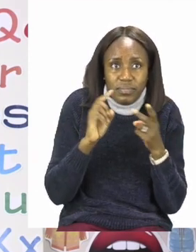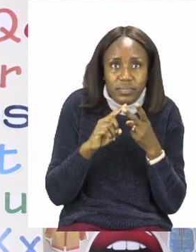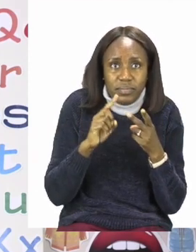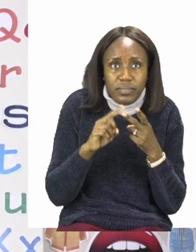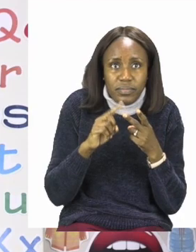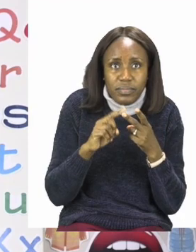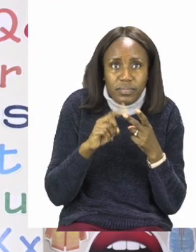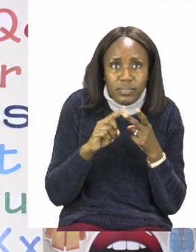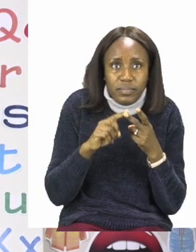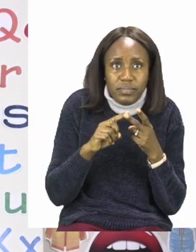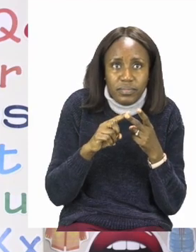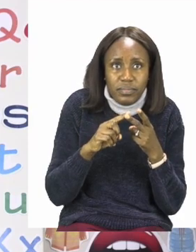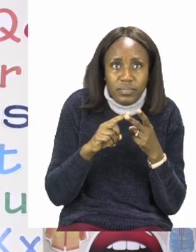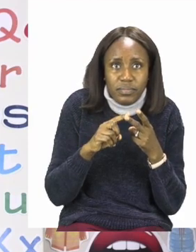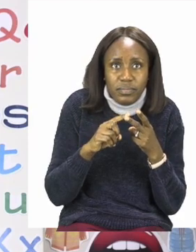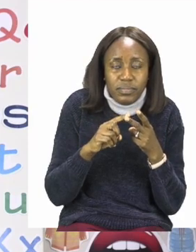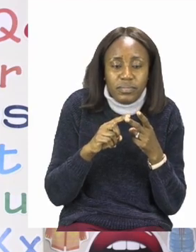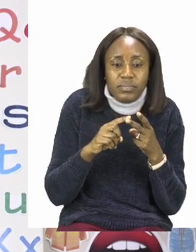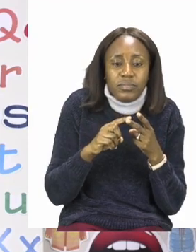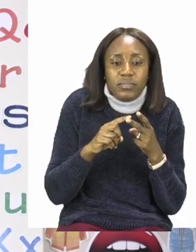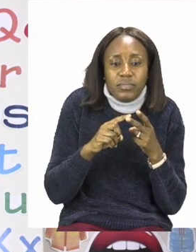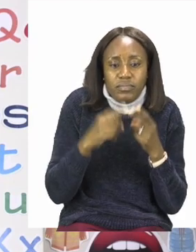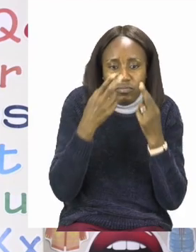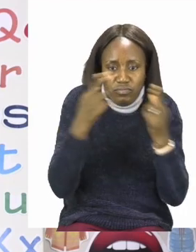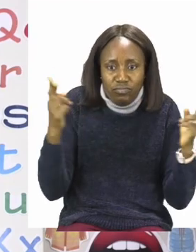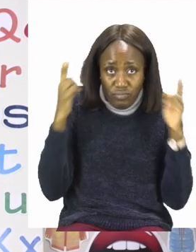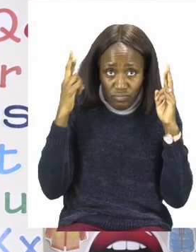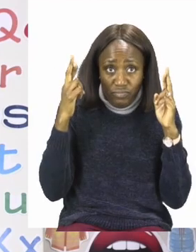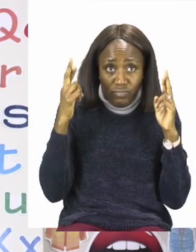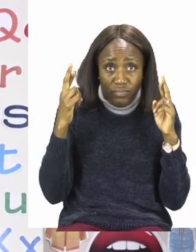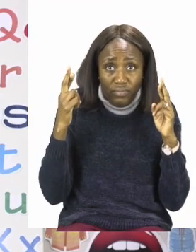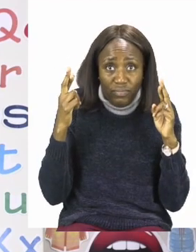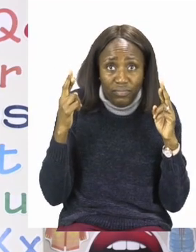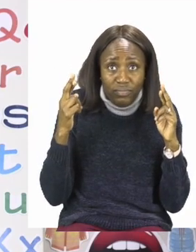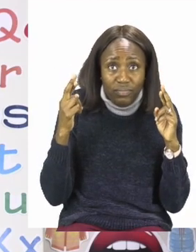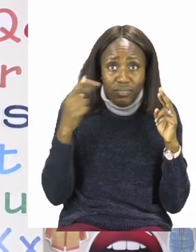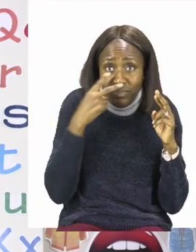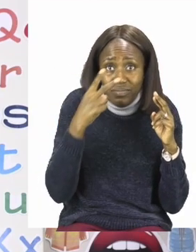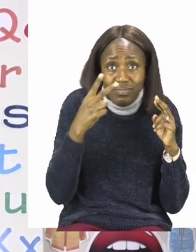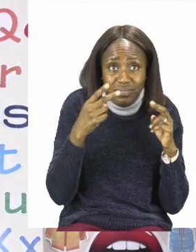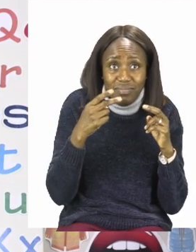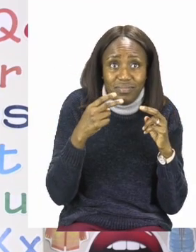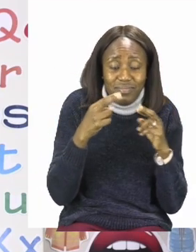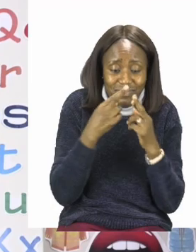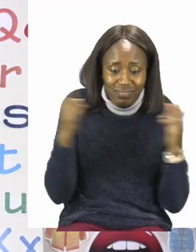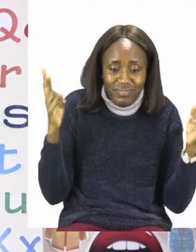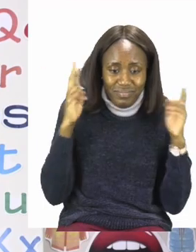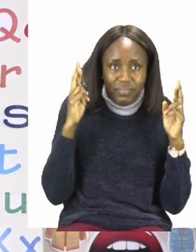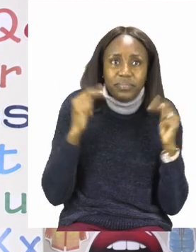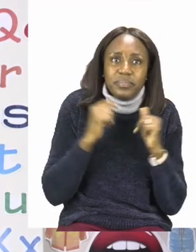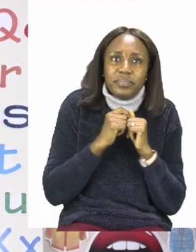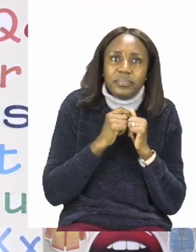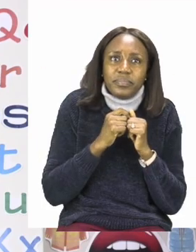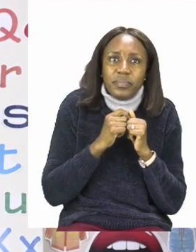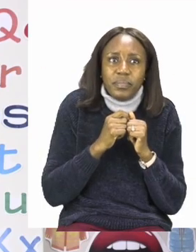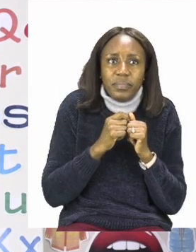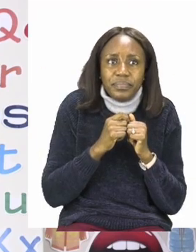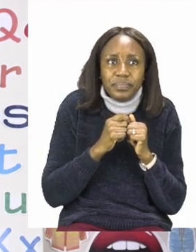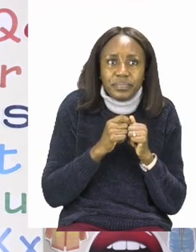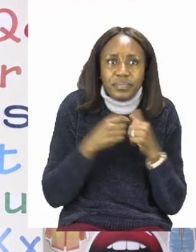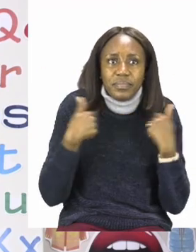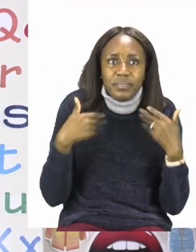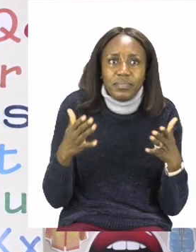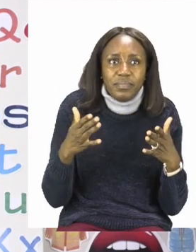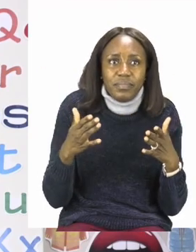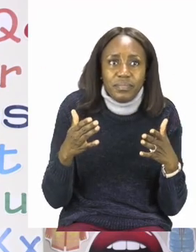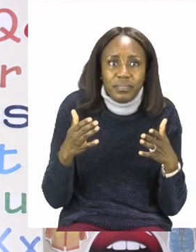to measure one side of the room. And we have one side of the room. So I'm going to start